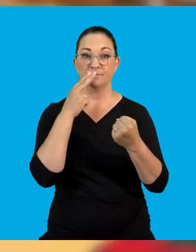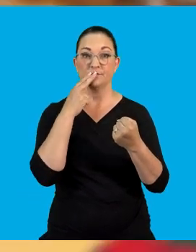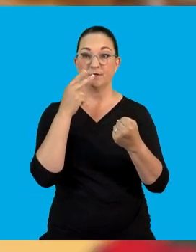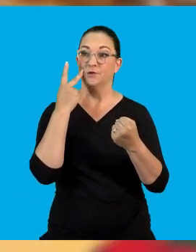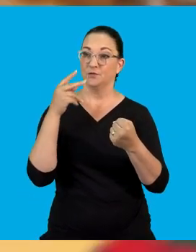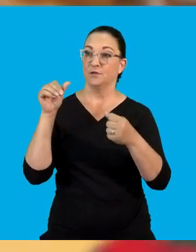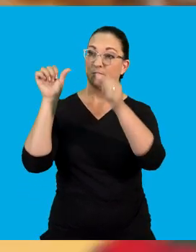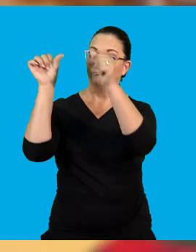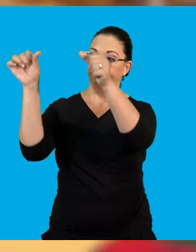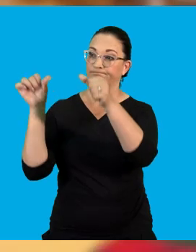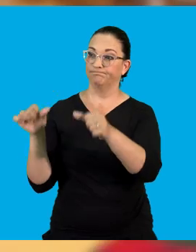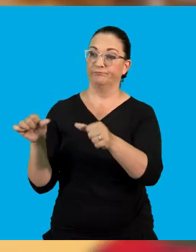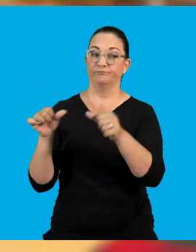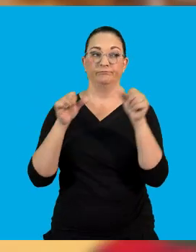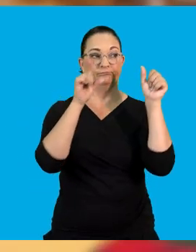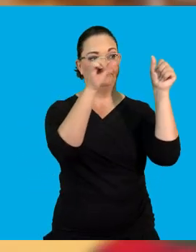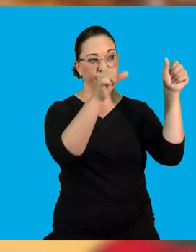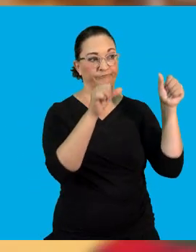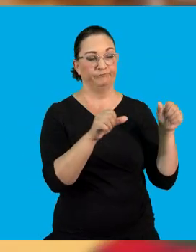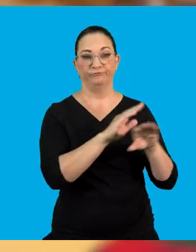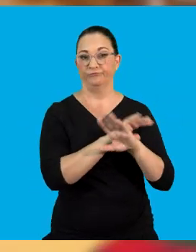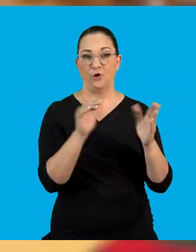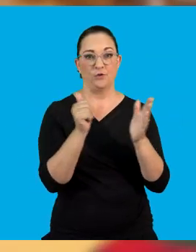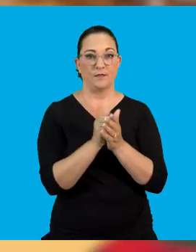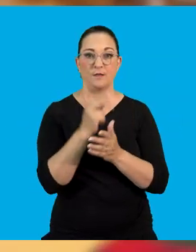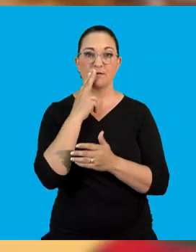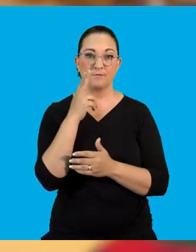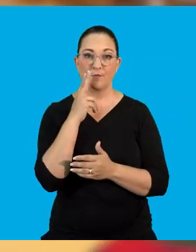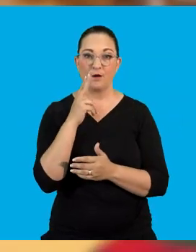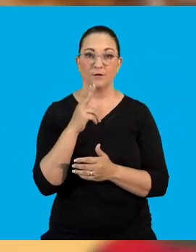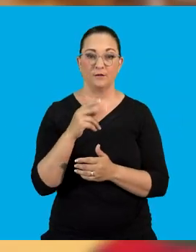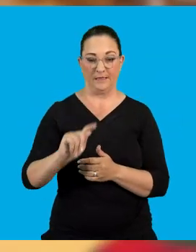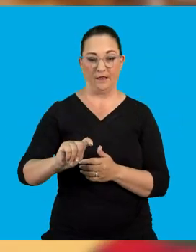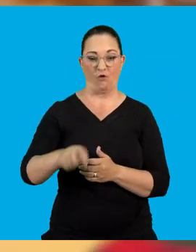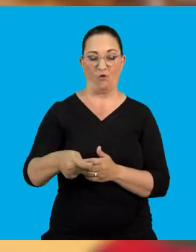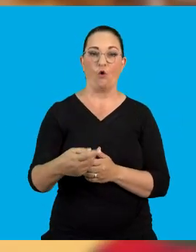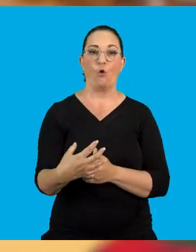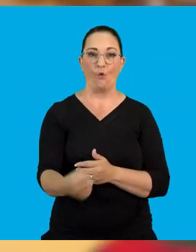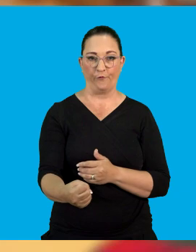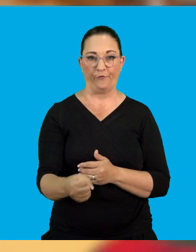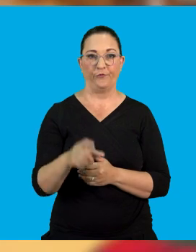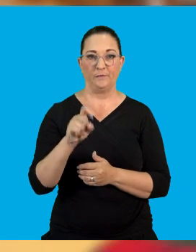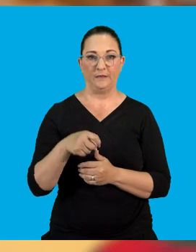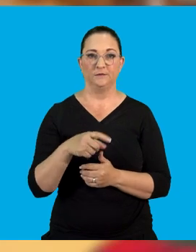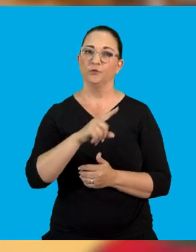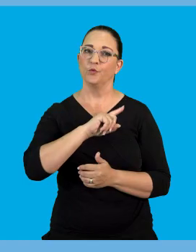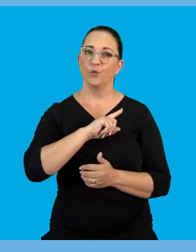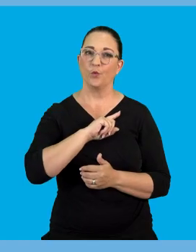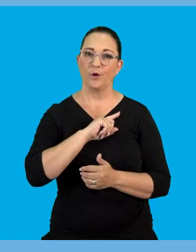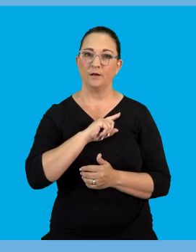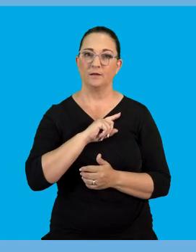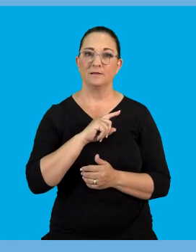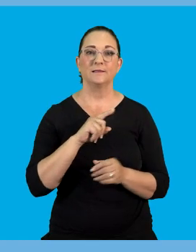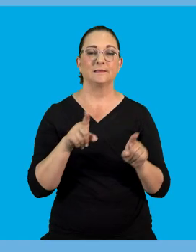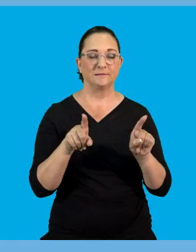know you'd normally see signage there that tells them that they should not be smoking they should switch off the ignition of their cars. Why